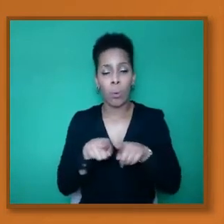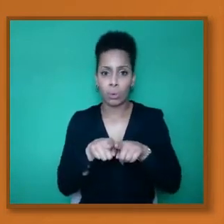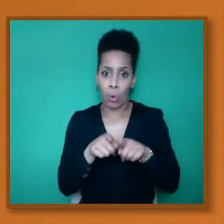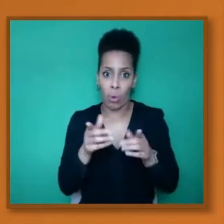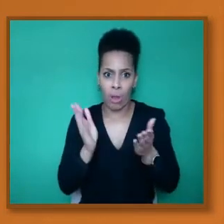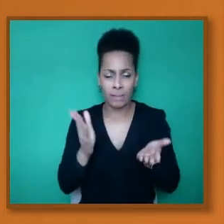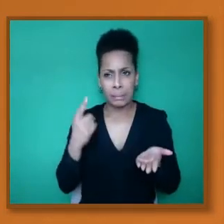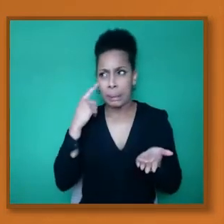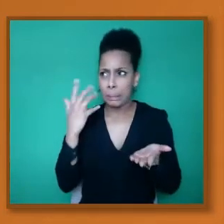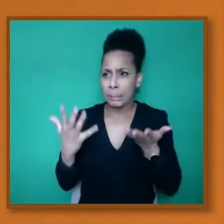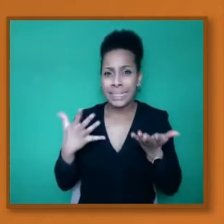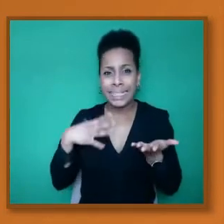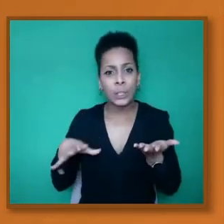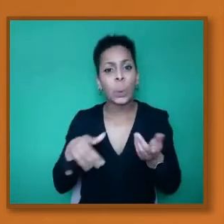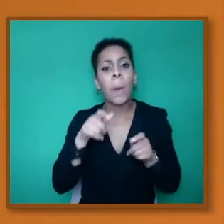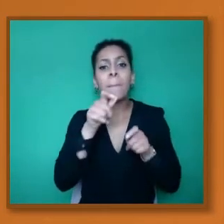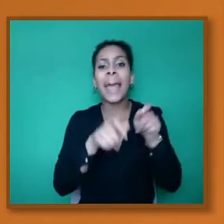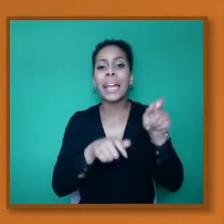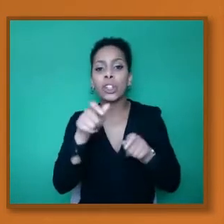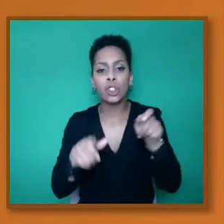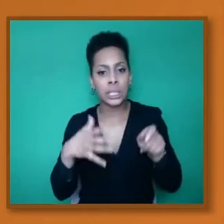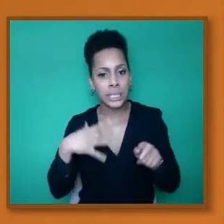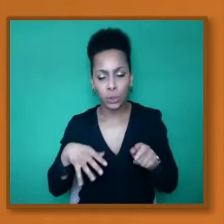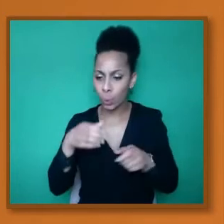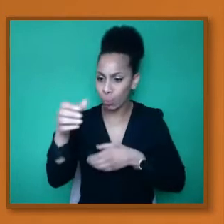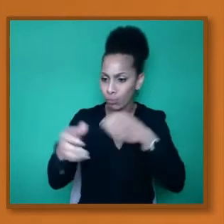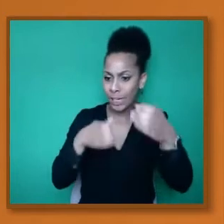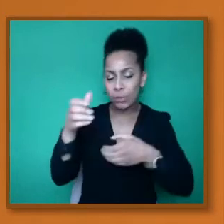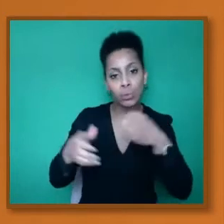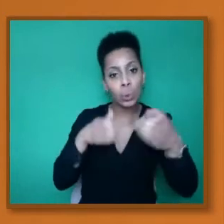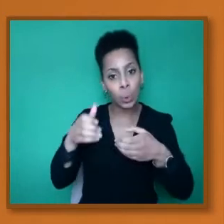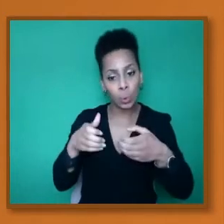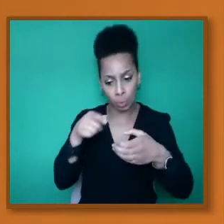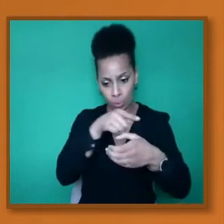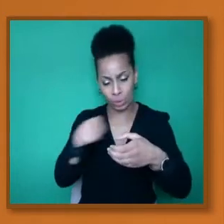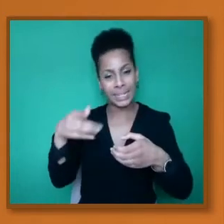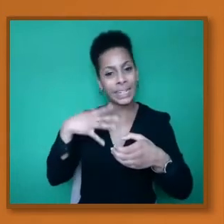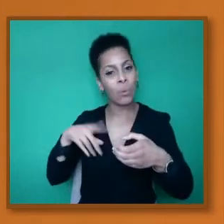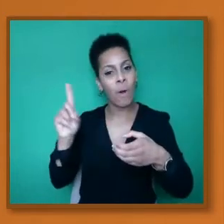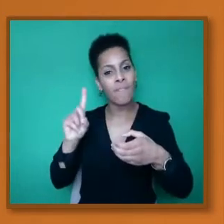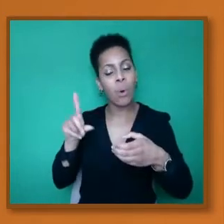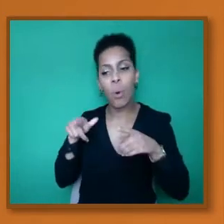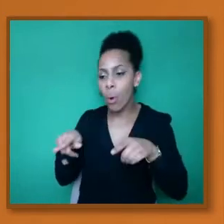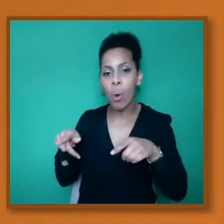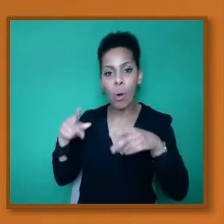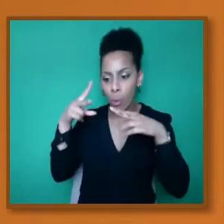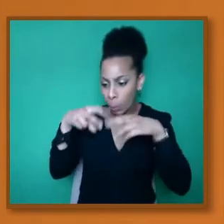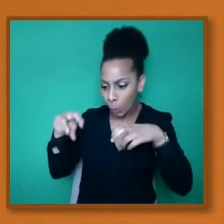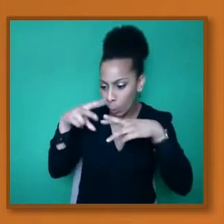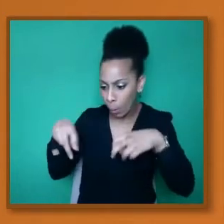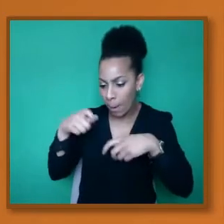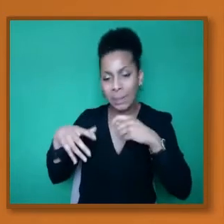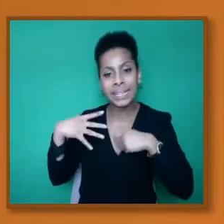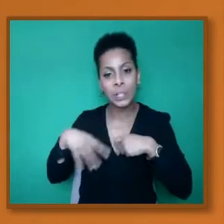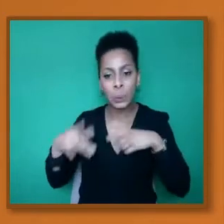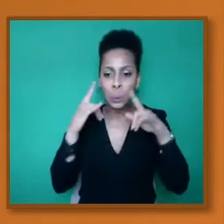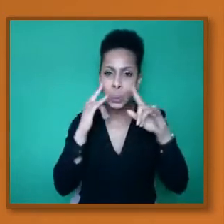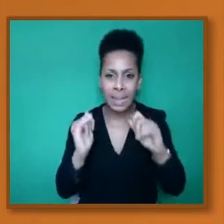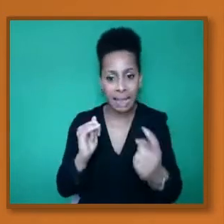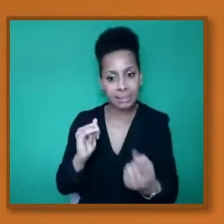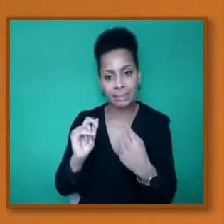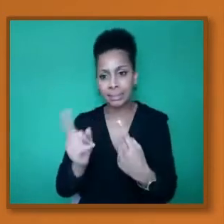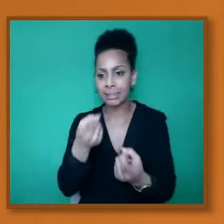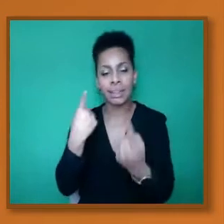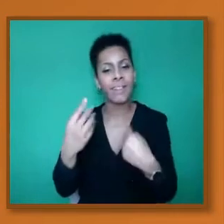recruit the patients and who you're going to test the system on for your clinical trials.